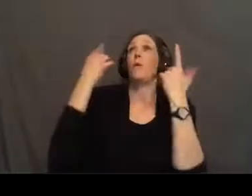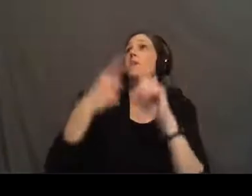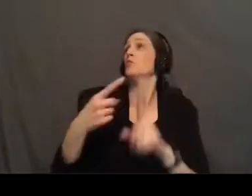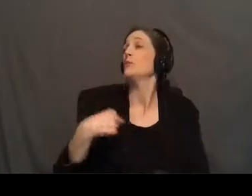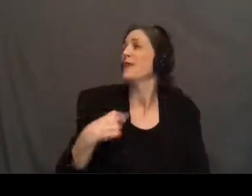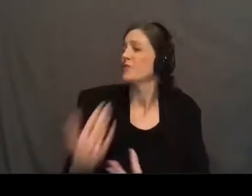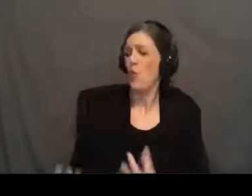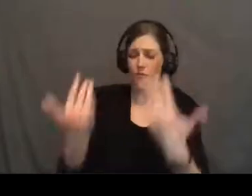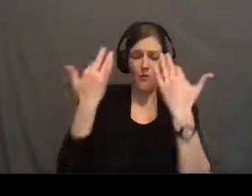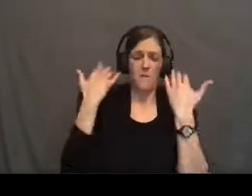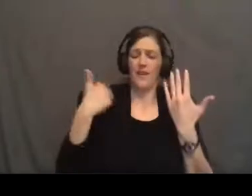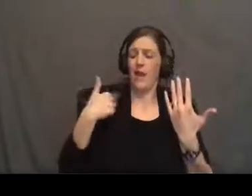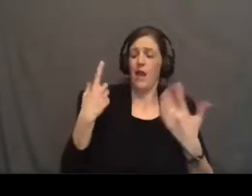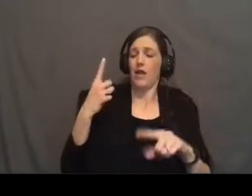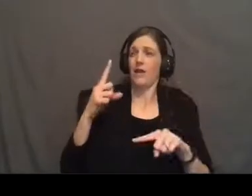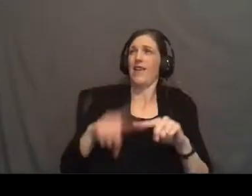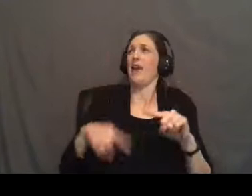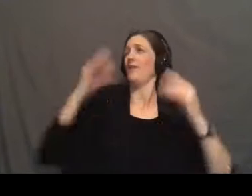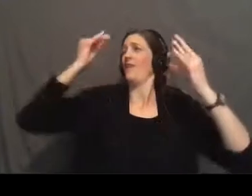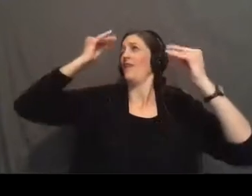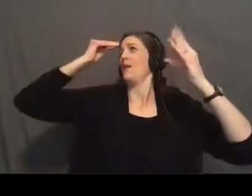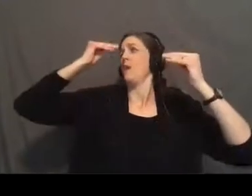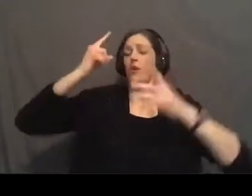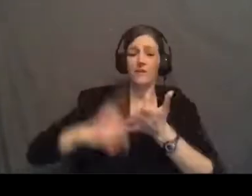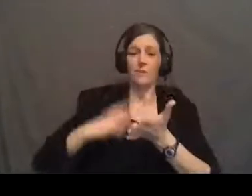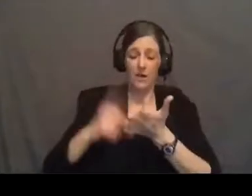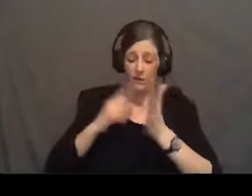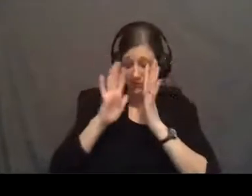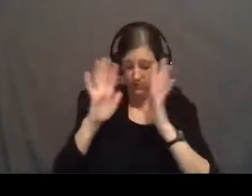so overwhelming that I can't even keep thinking about it sometimes